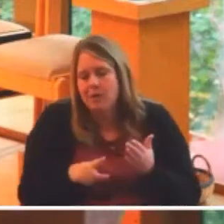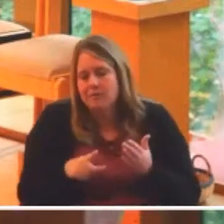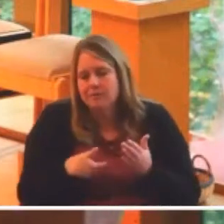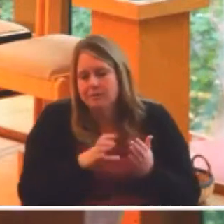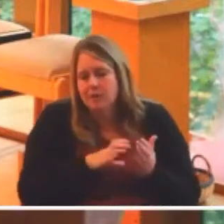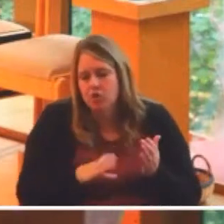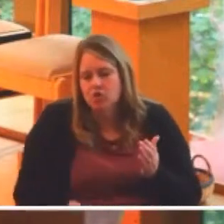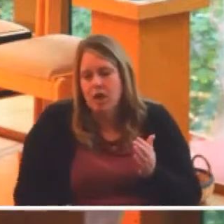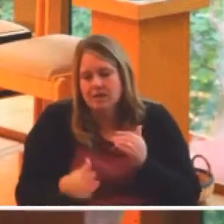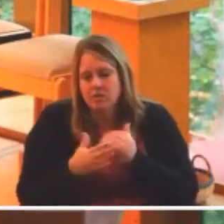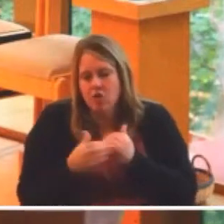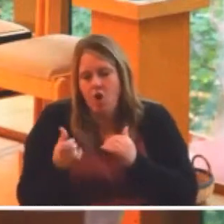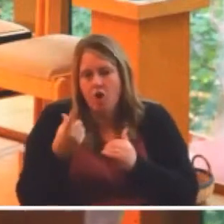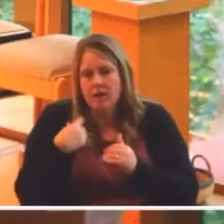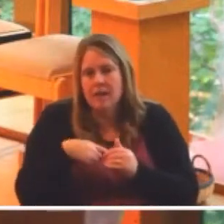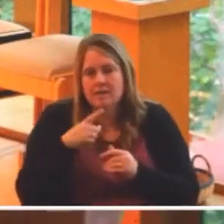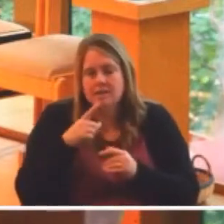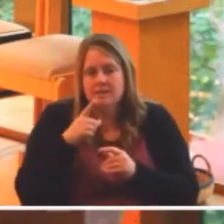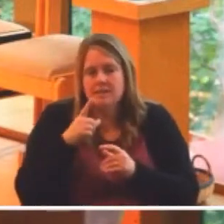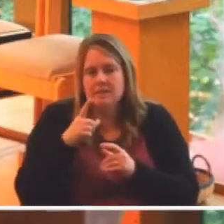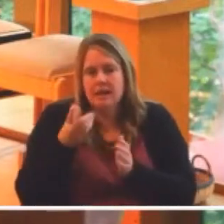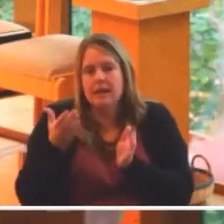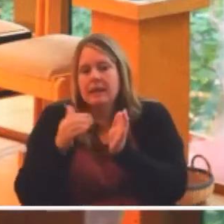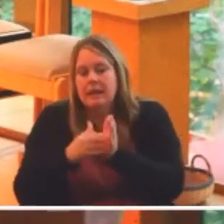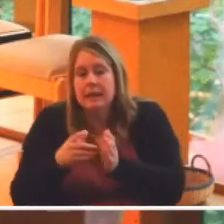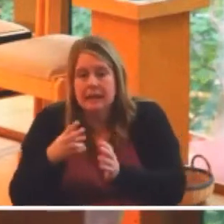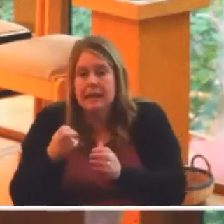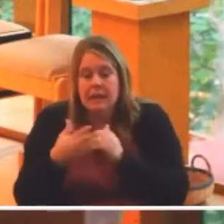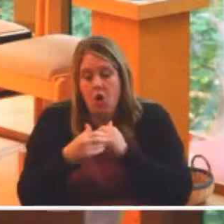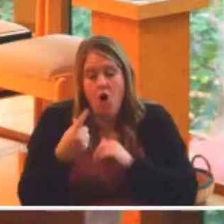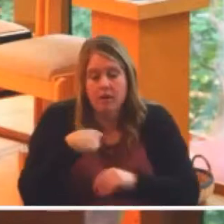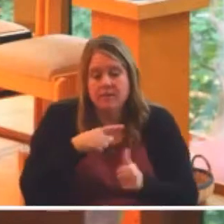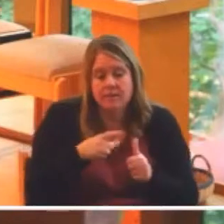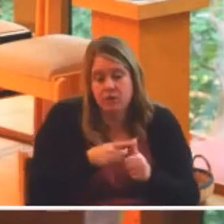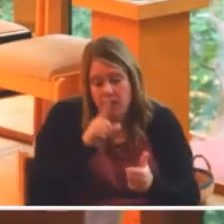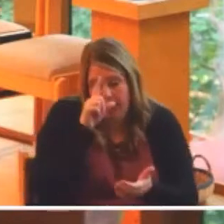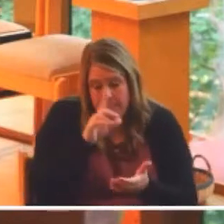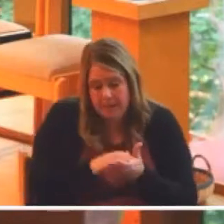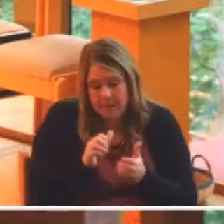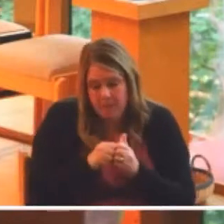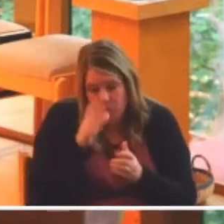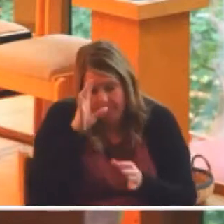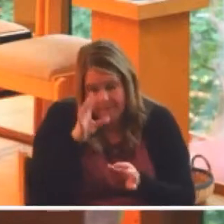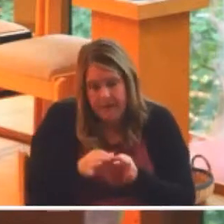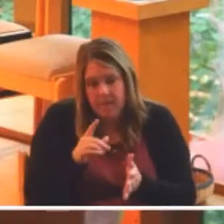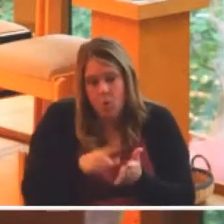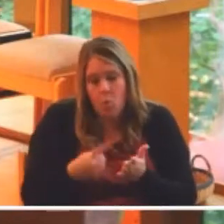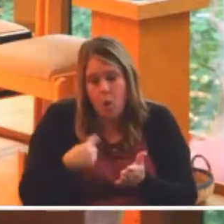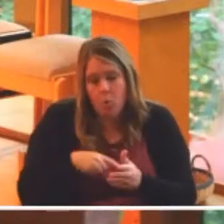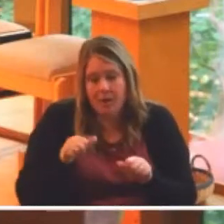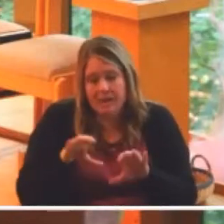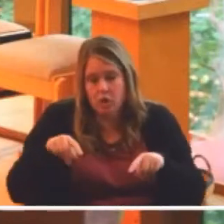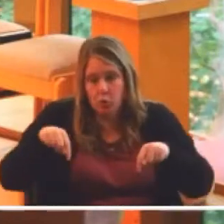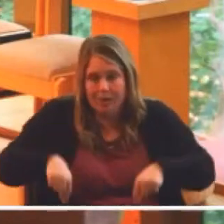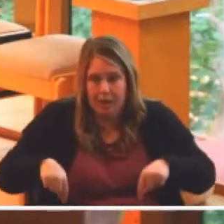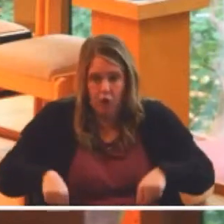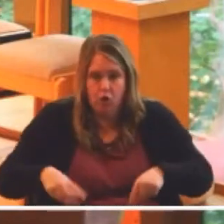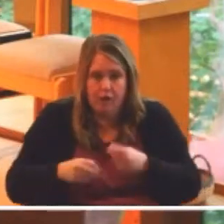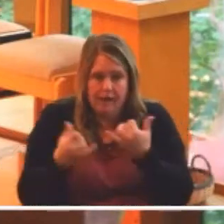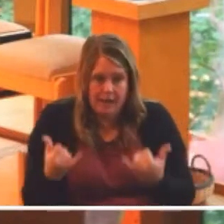because Christ called us towards that first. I have greater faith in what we can do here and now.